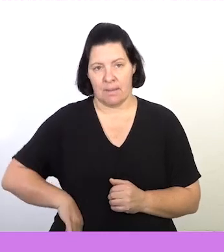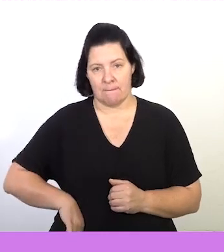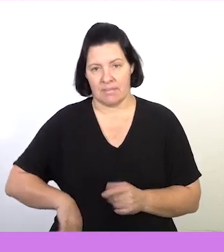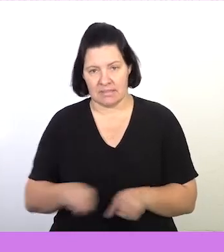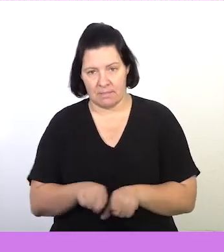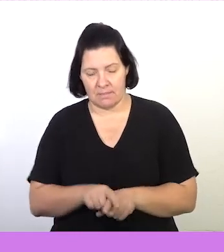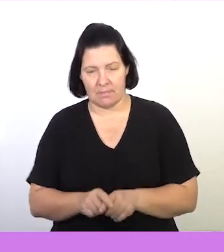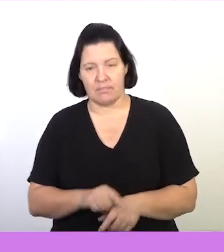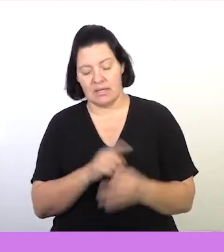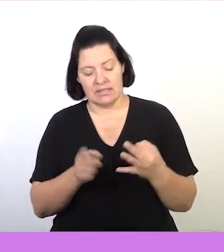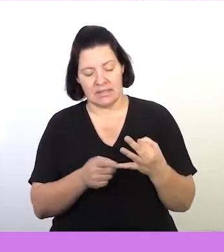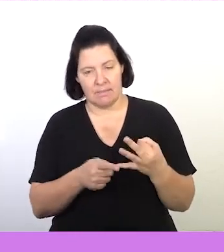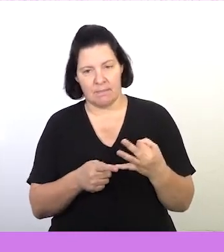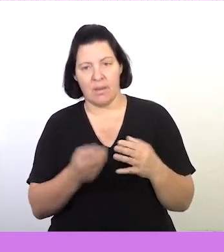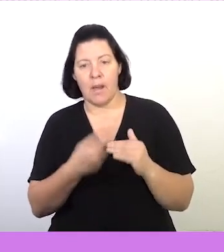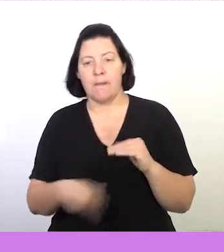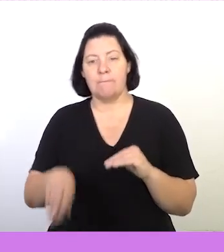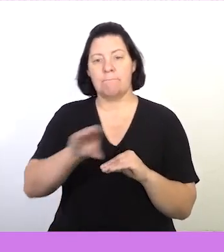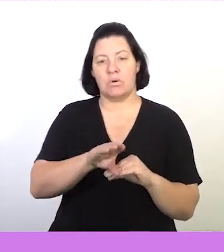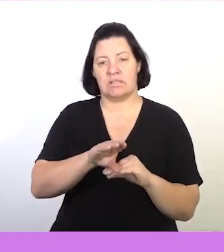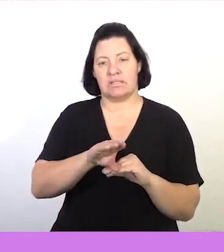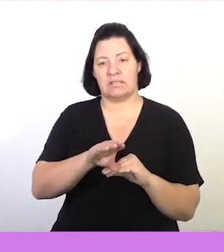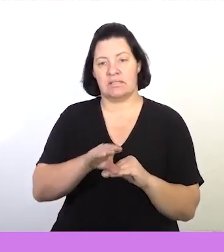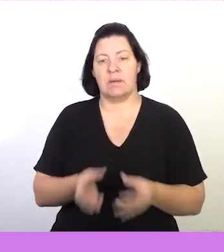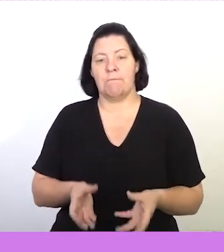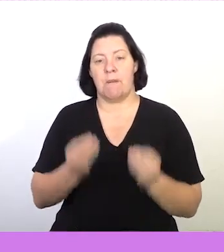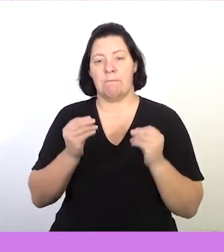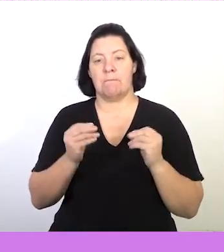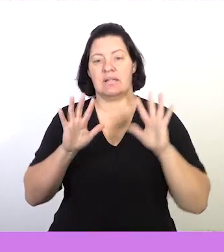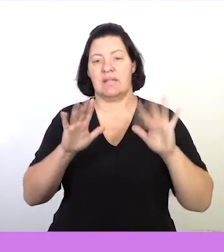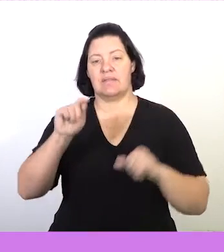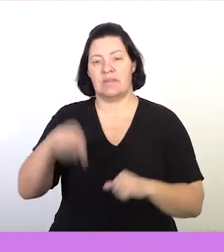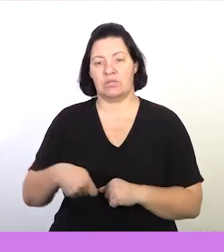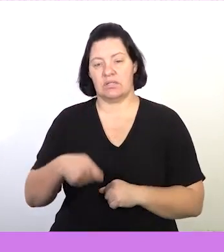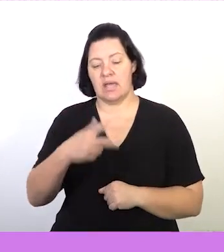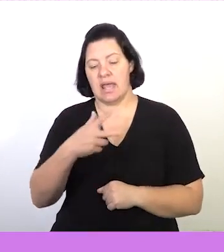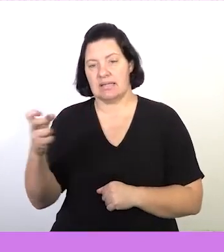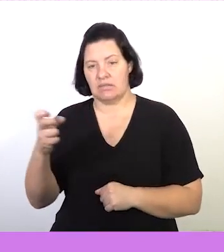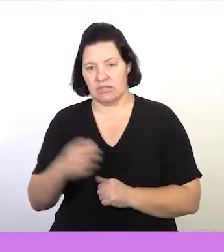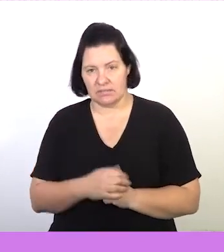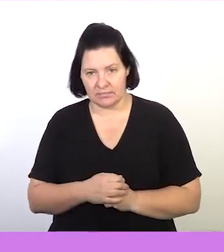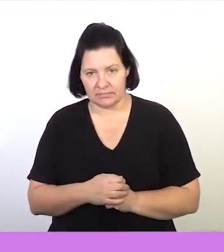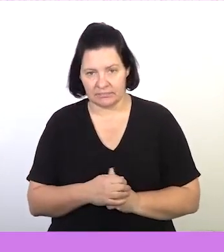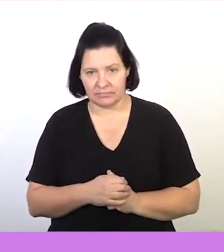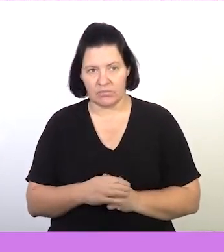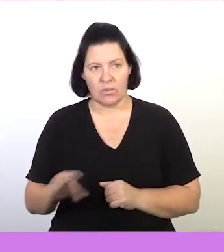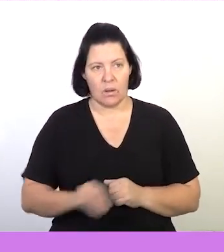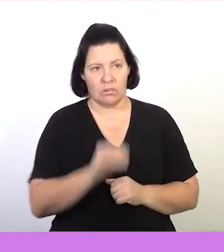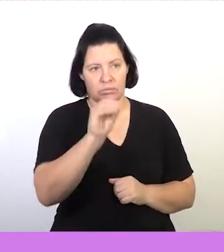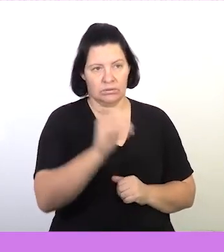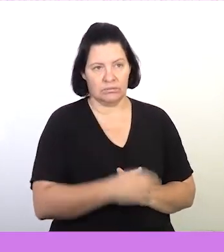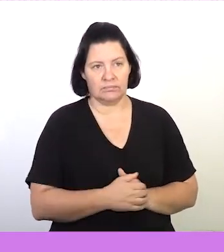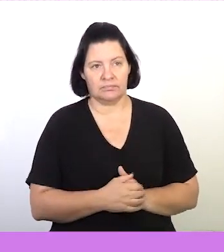and then also she'll receive a bonus of 10,800 rand. So therefore I'll indicate